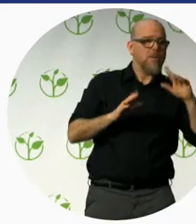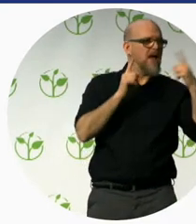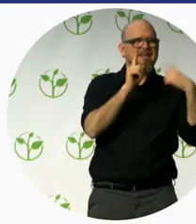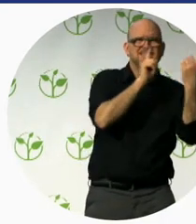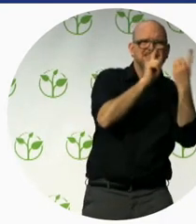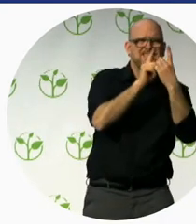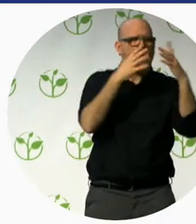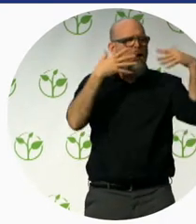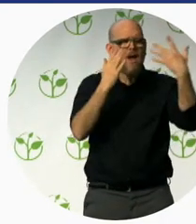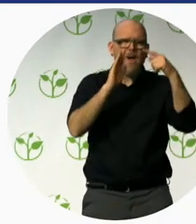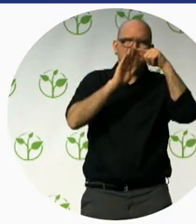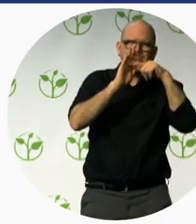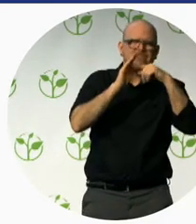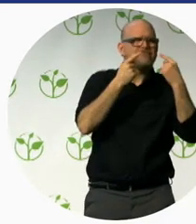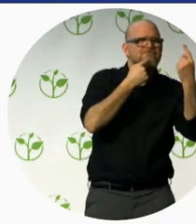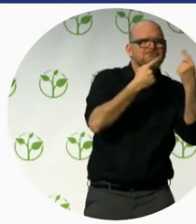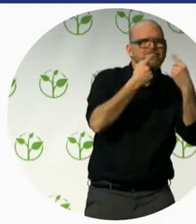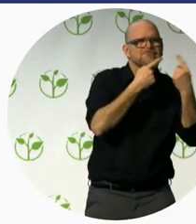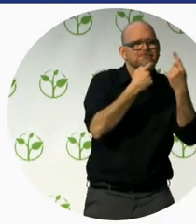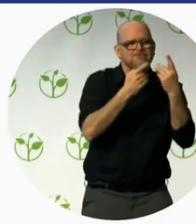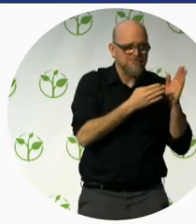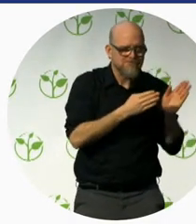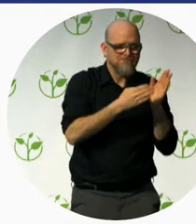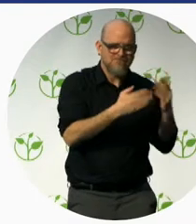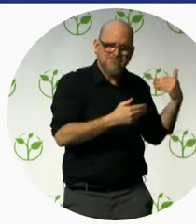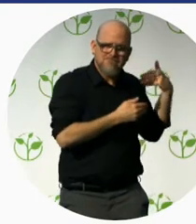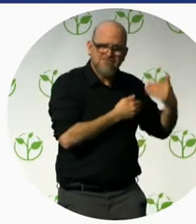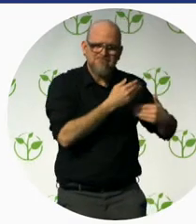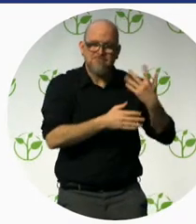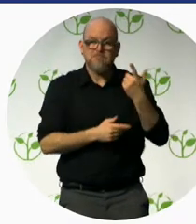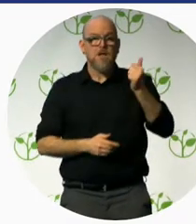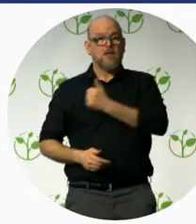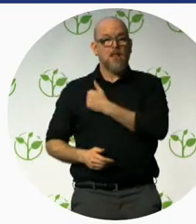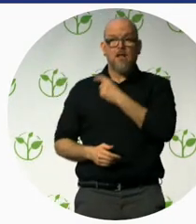boards of many